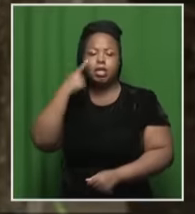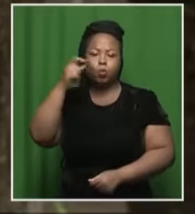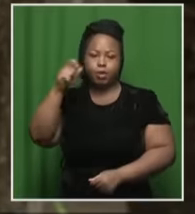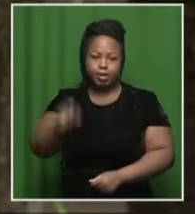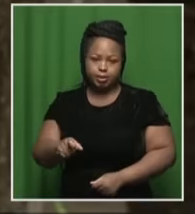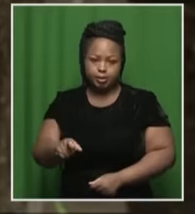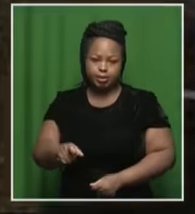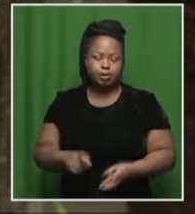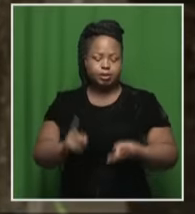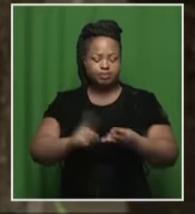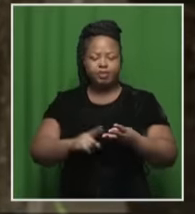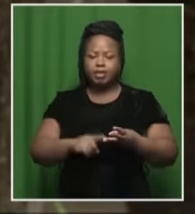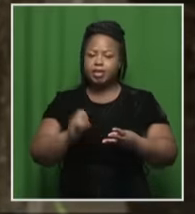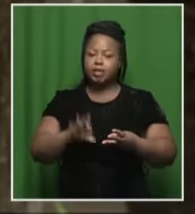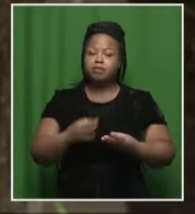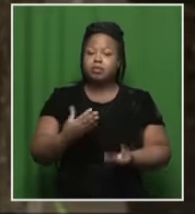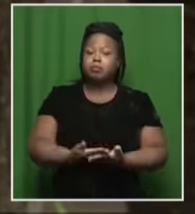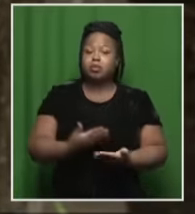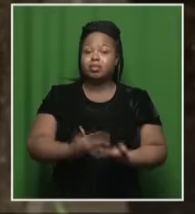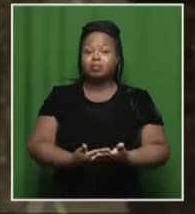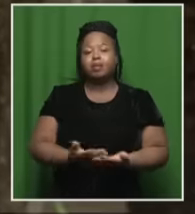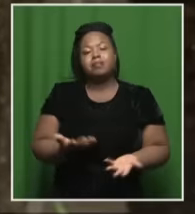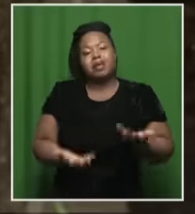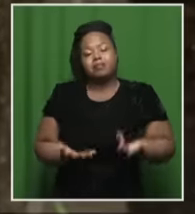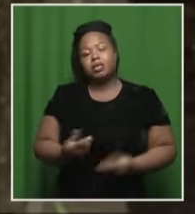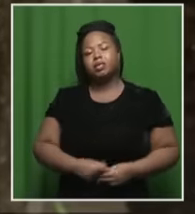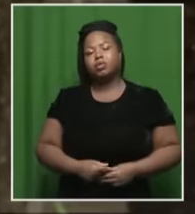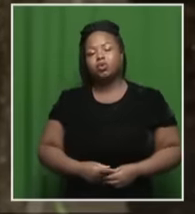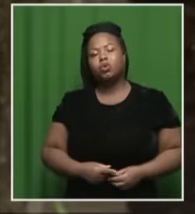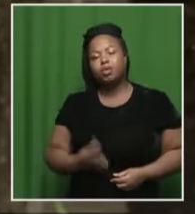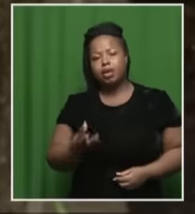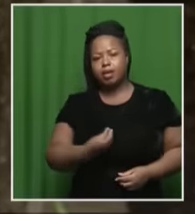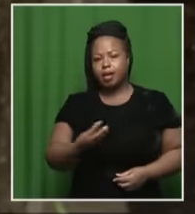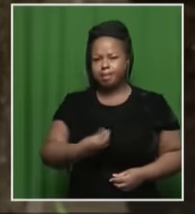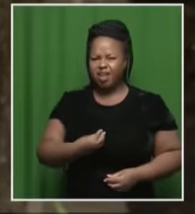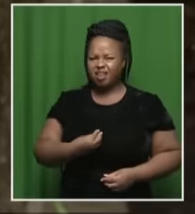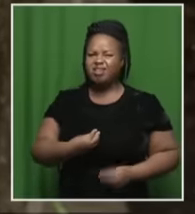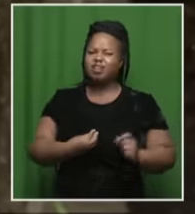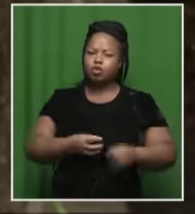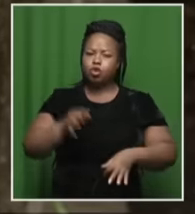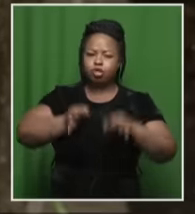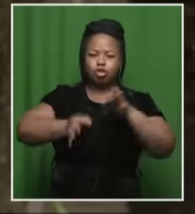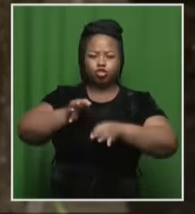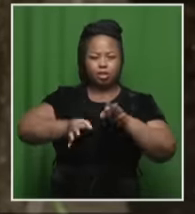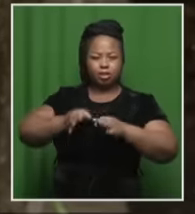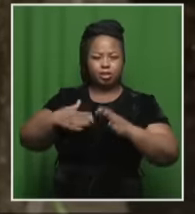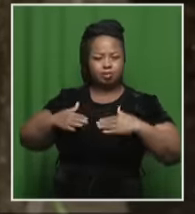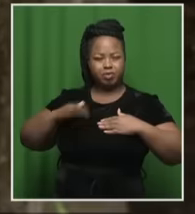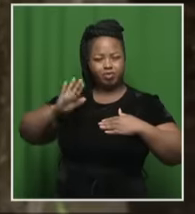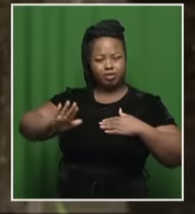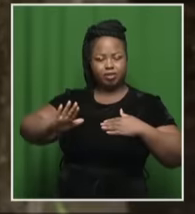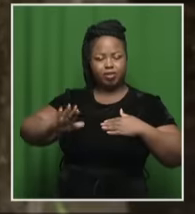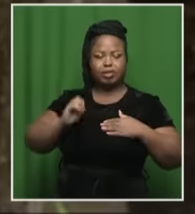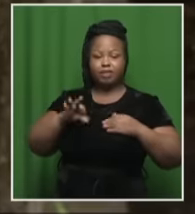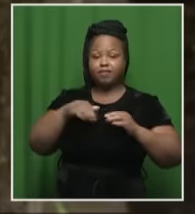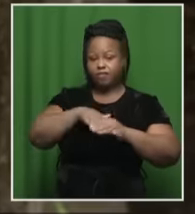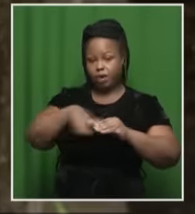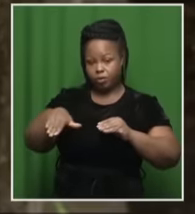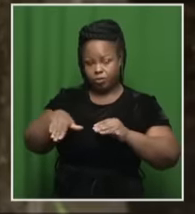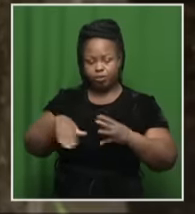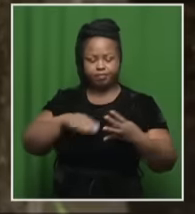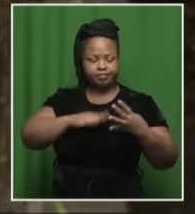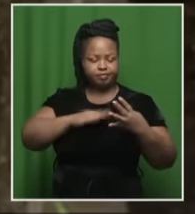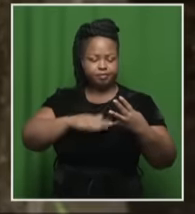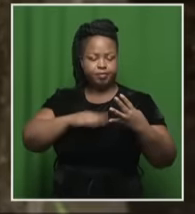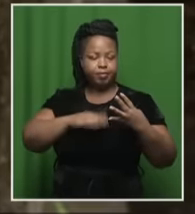also look at if it's possible that it could undermine the administration of justice if she's released on bail. Another issue they'll look at